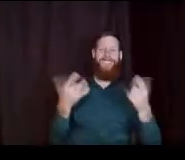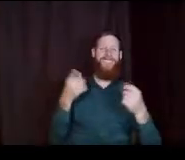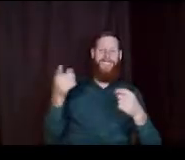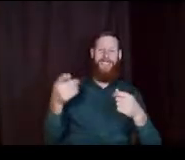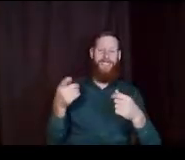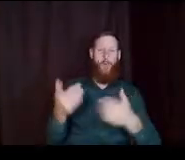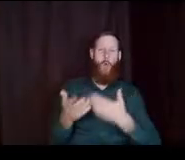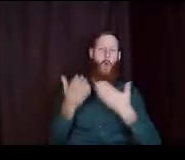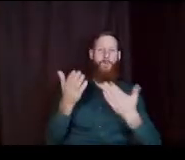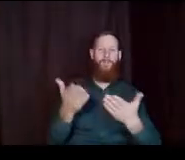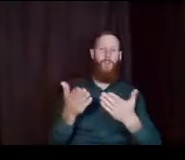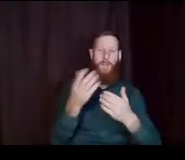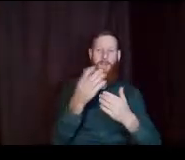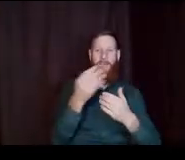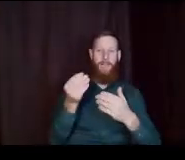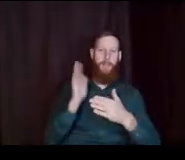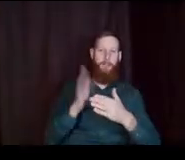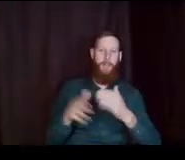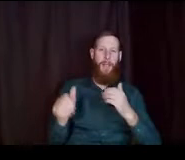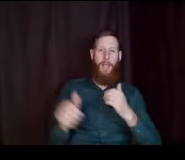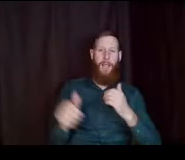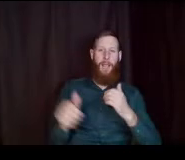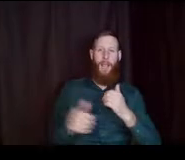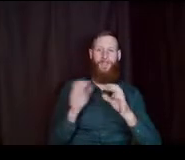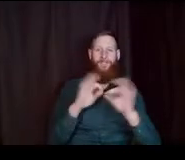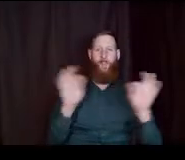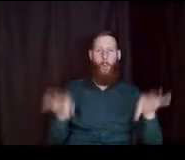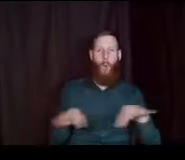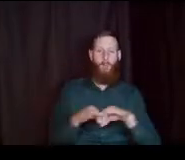as well as completing some other forms that the.